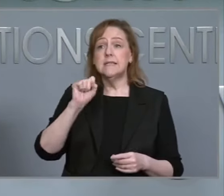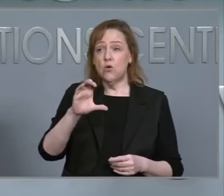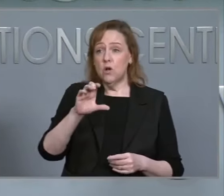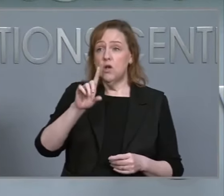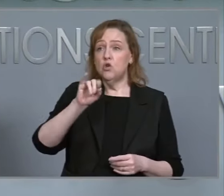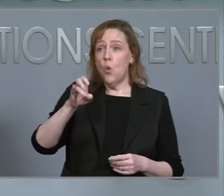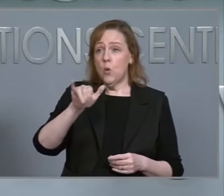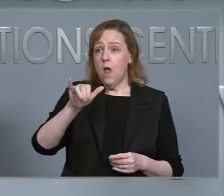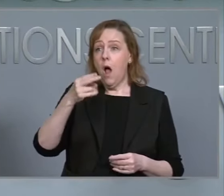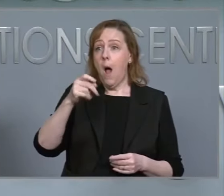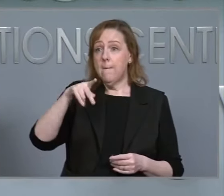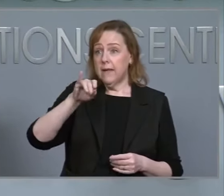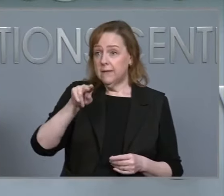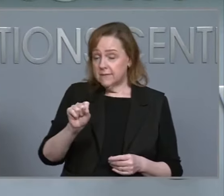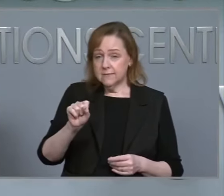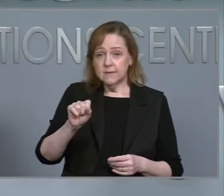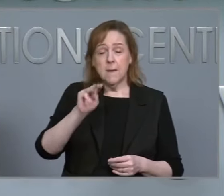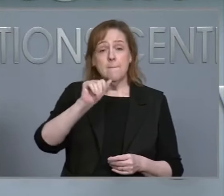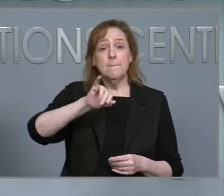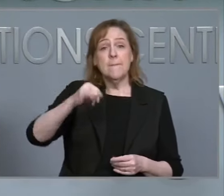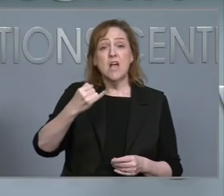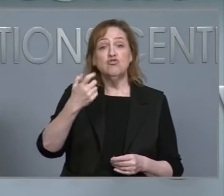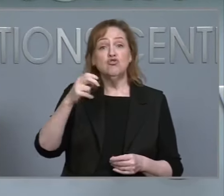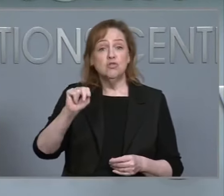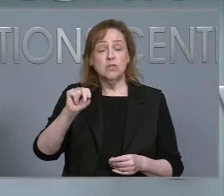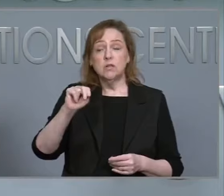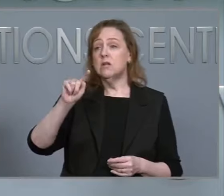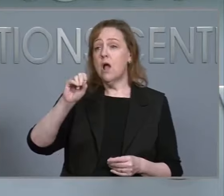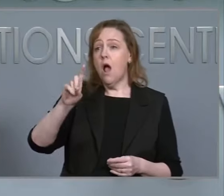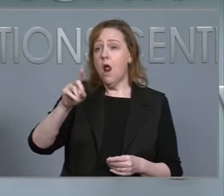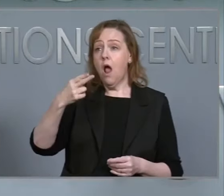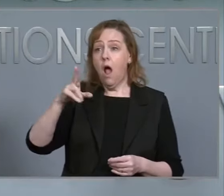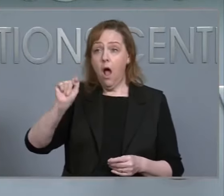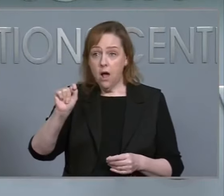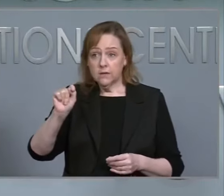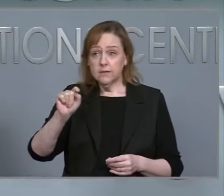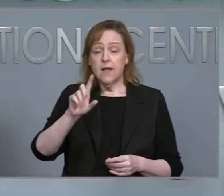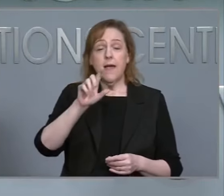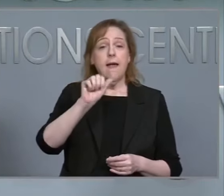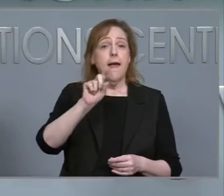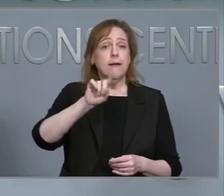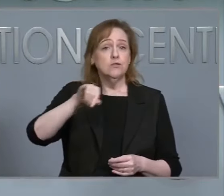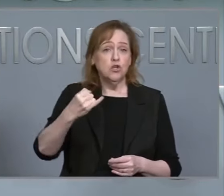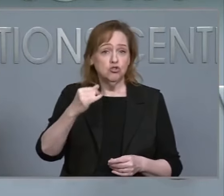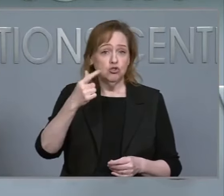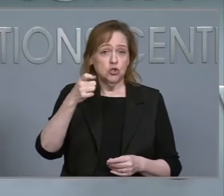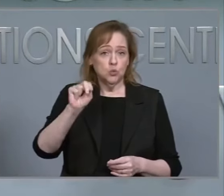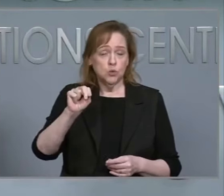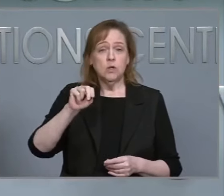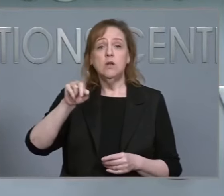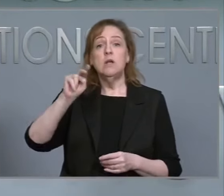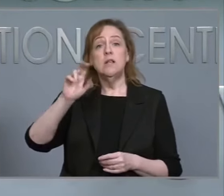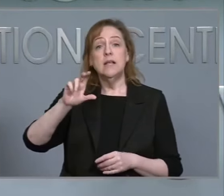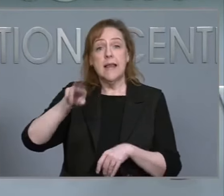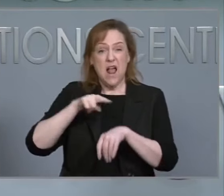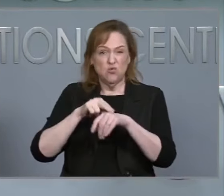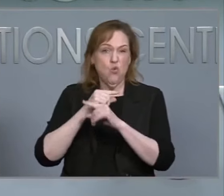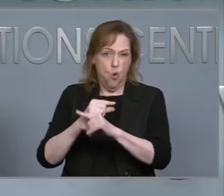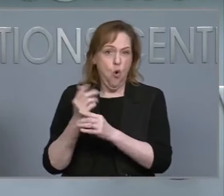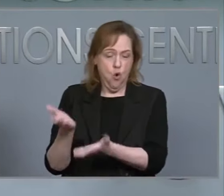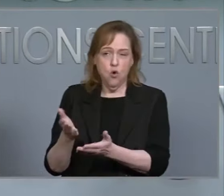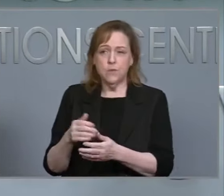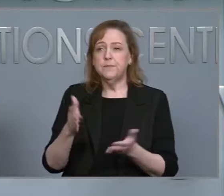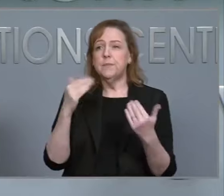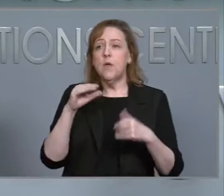Major General Todd Hunt, the Adjutant General of the North Carolina National Guard, Colonel Freddie Johnson, the